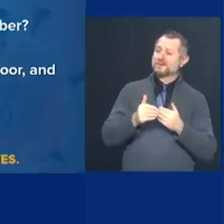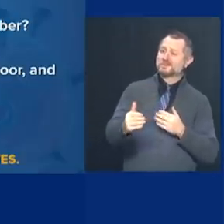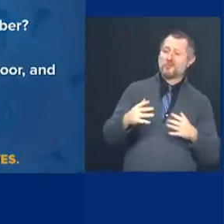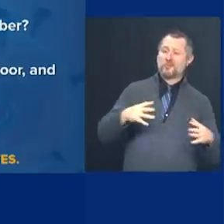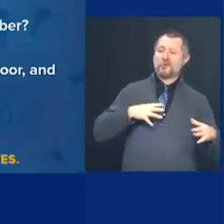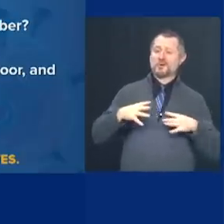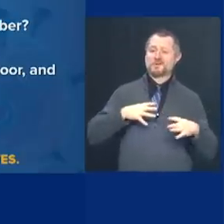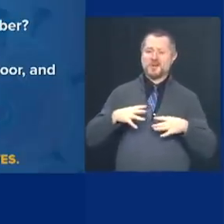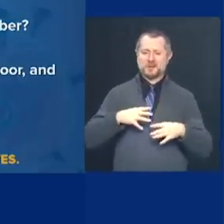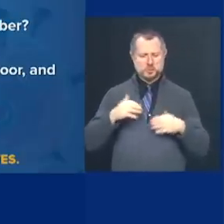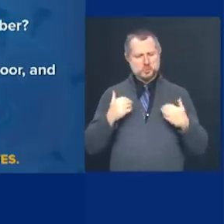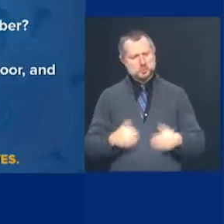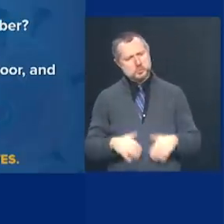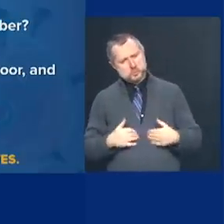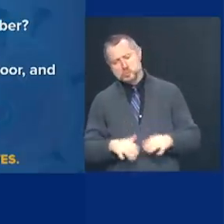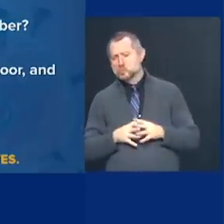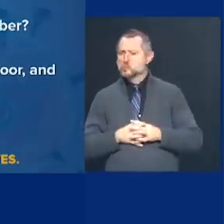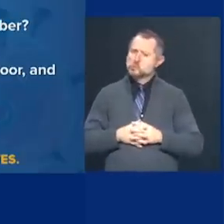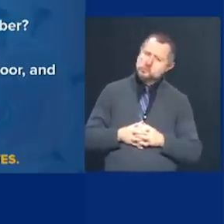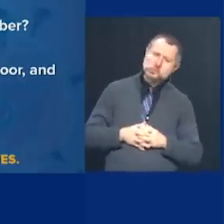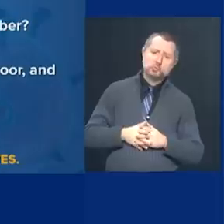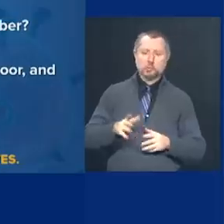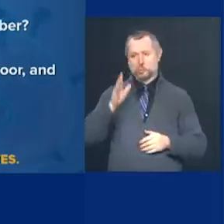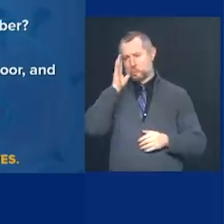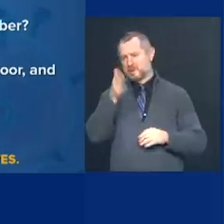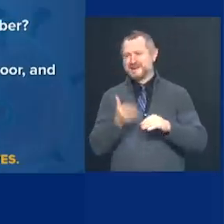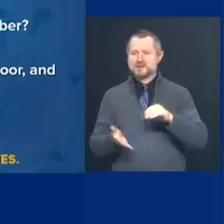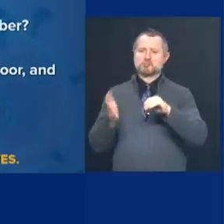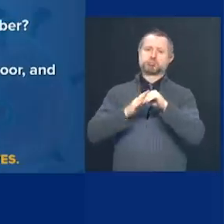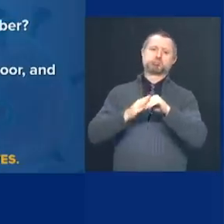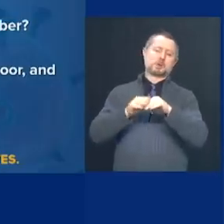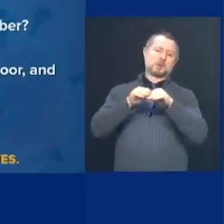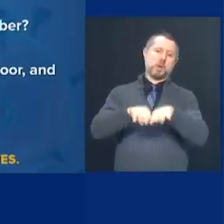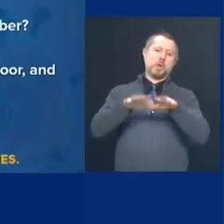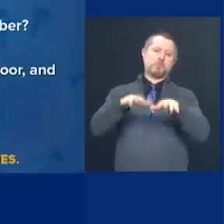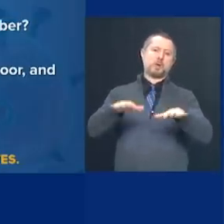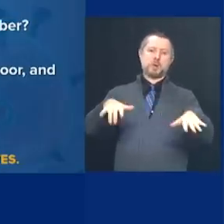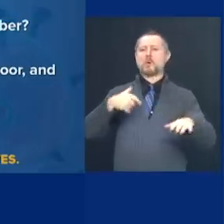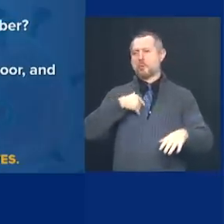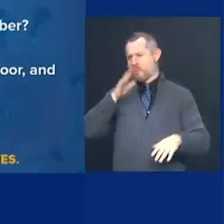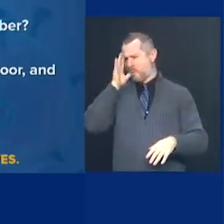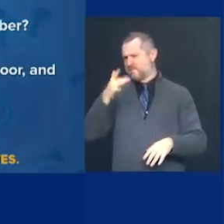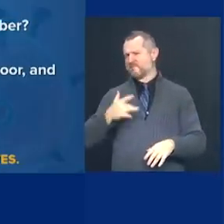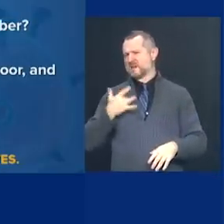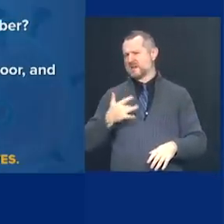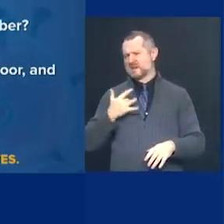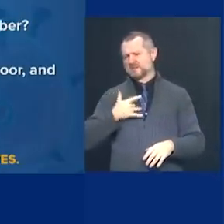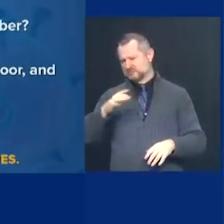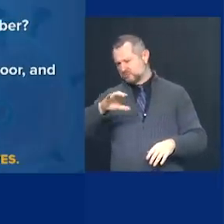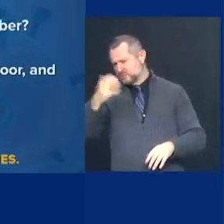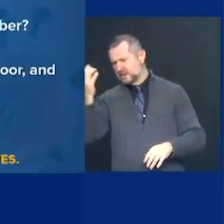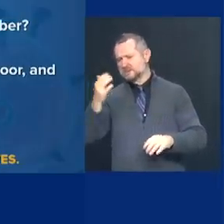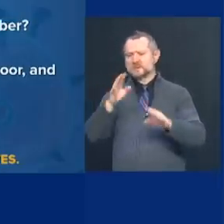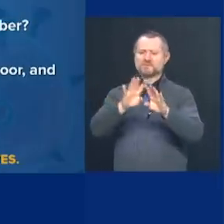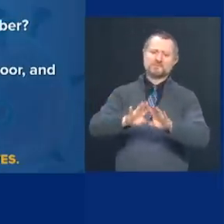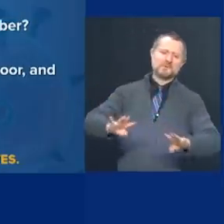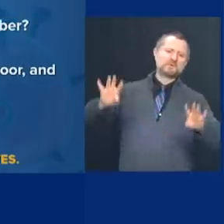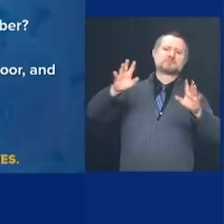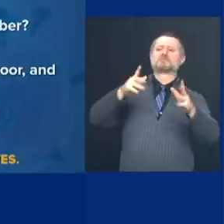I think it continues through Christmas, Hanukkah, et cetera, uh,